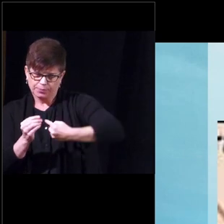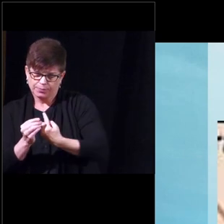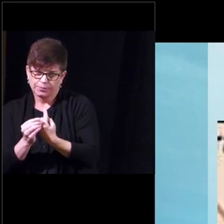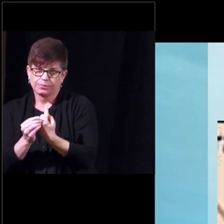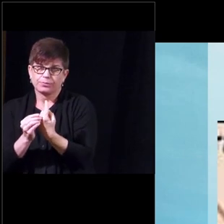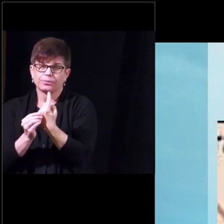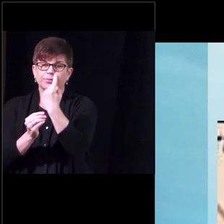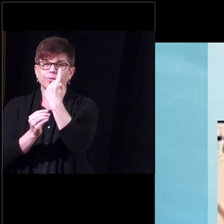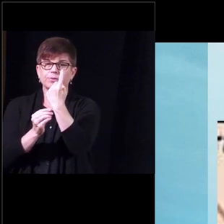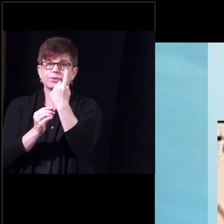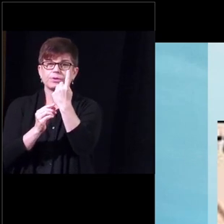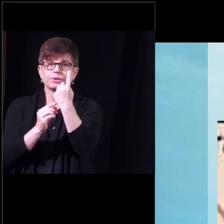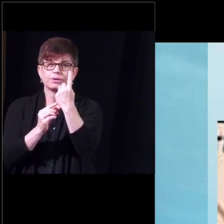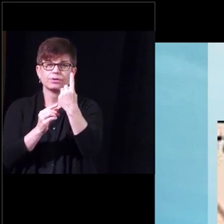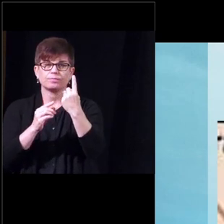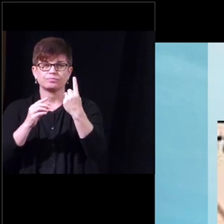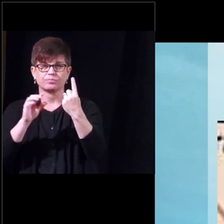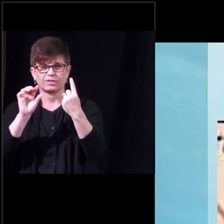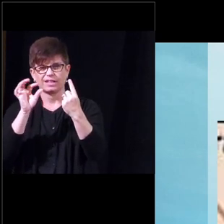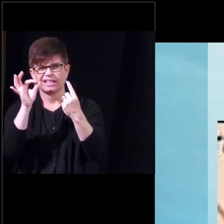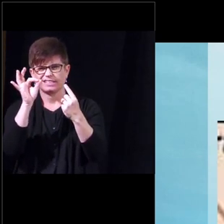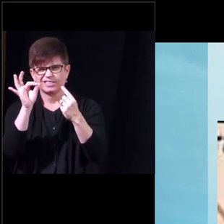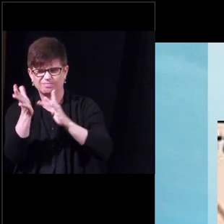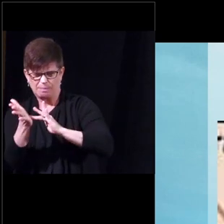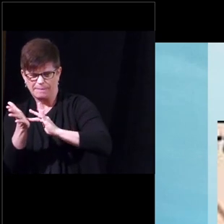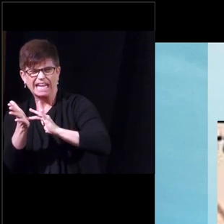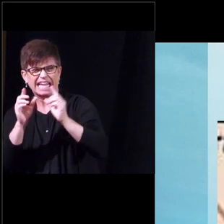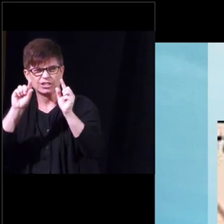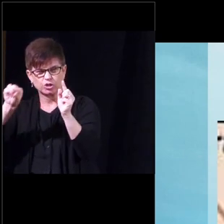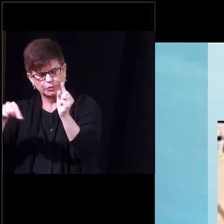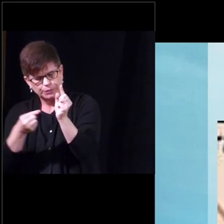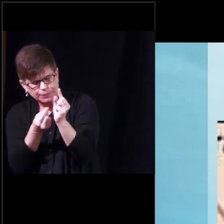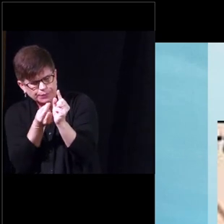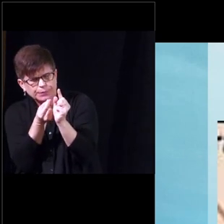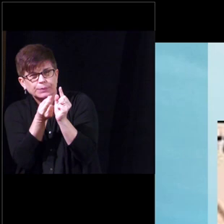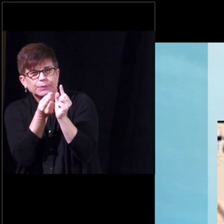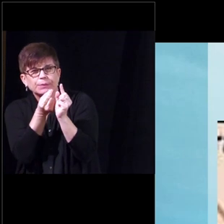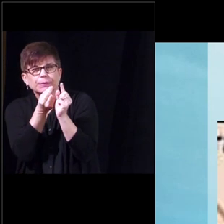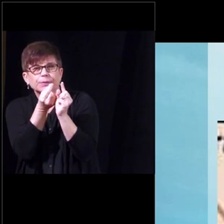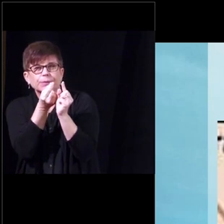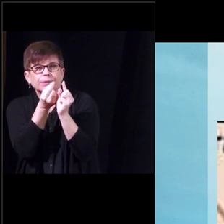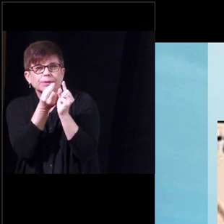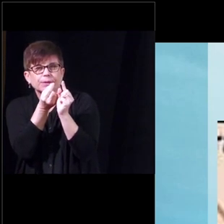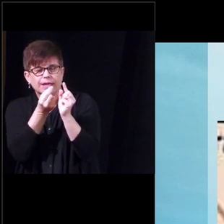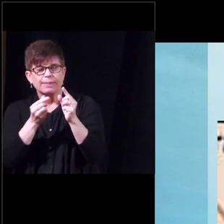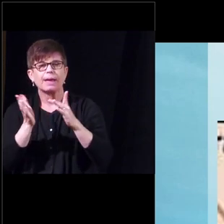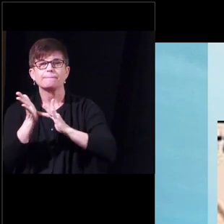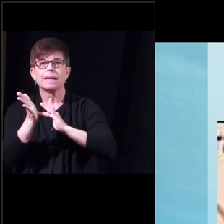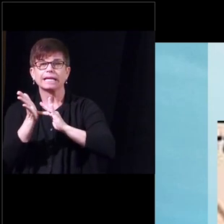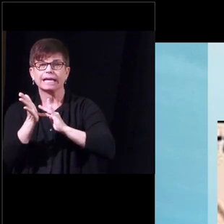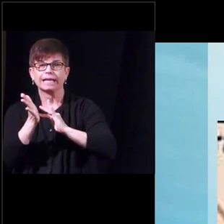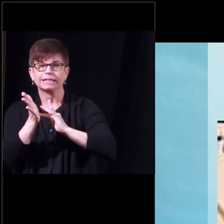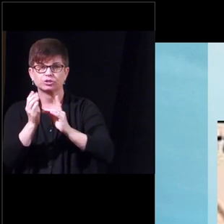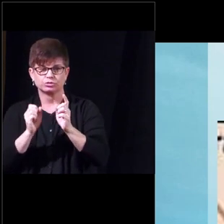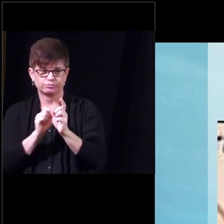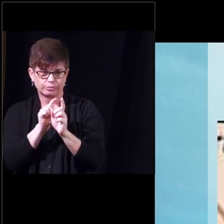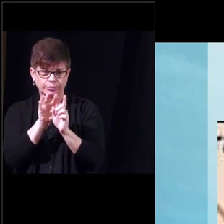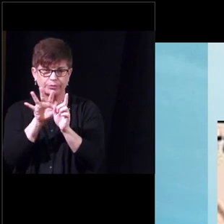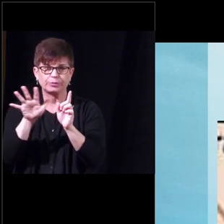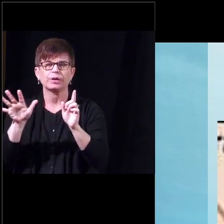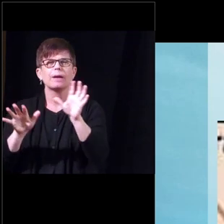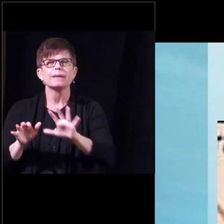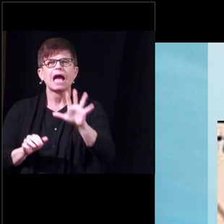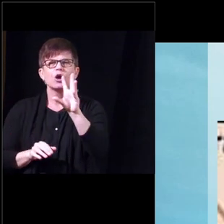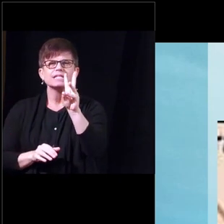little uh waxy pellet down in there and it's supposed to deliver the medication that way they're about sixty dollars a